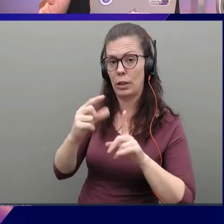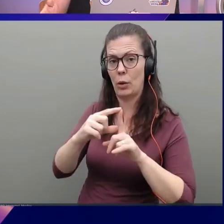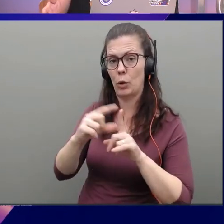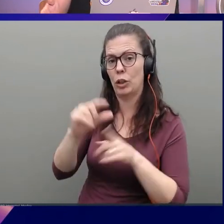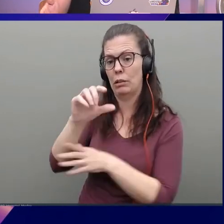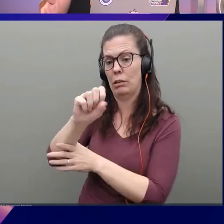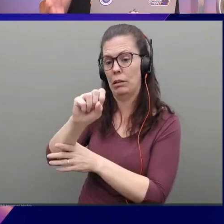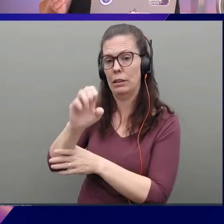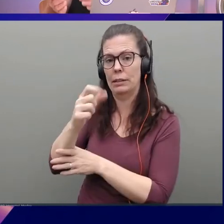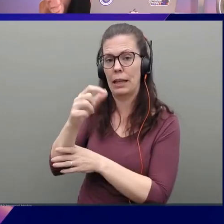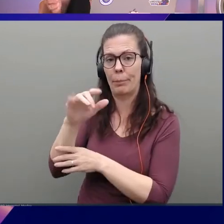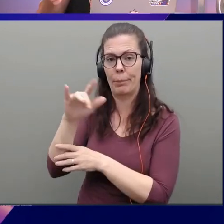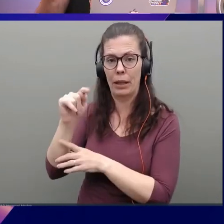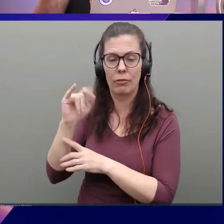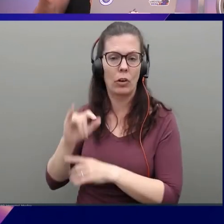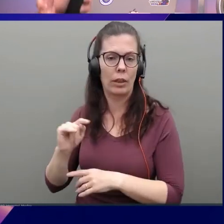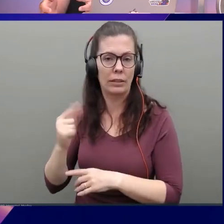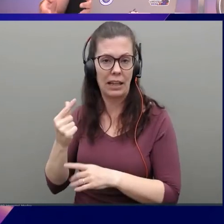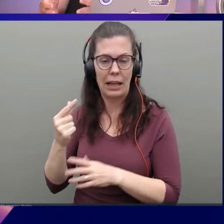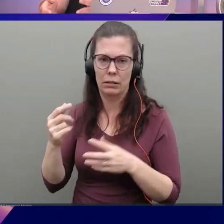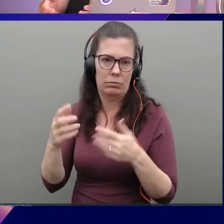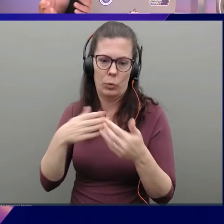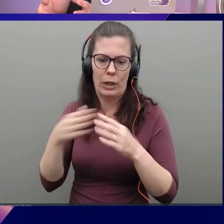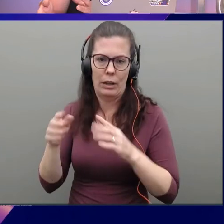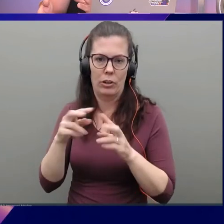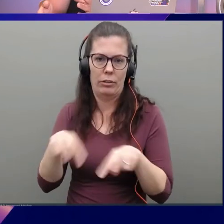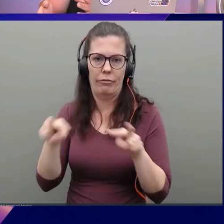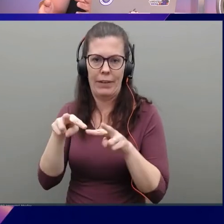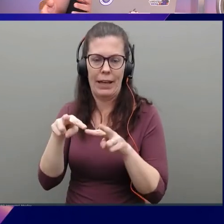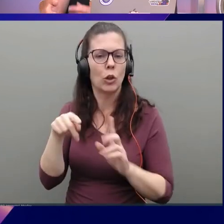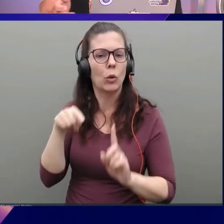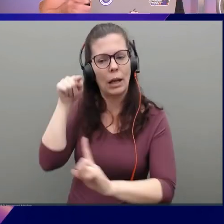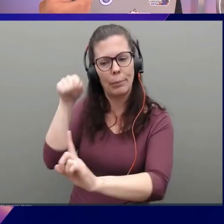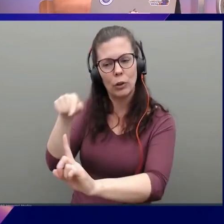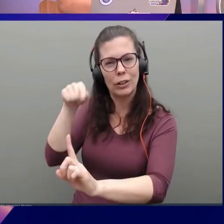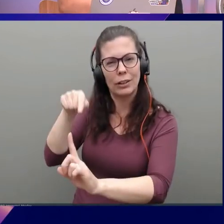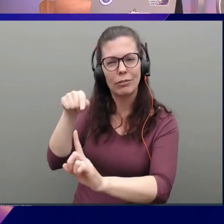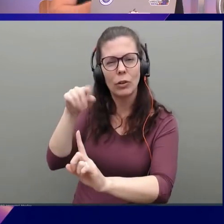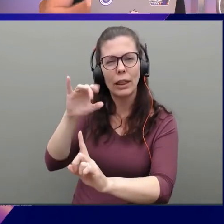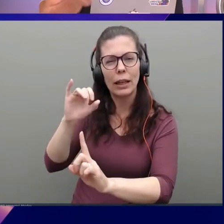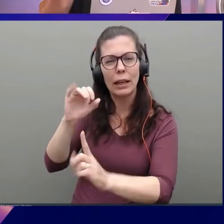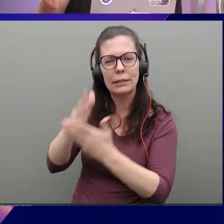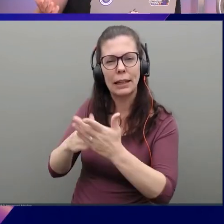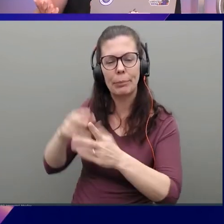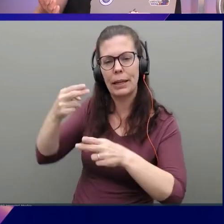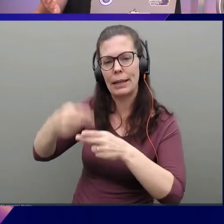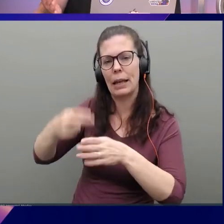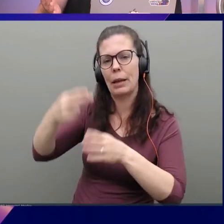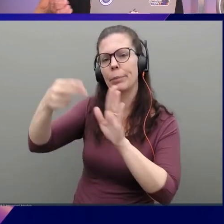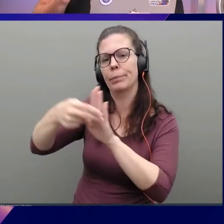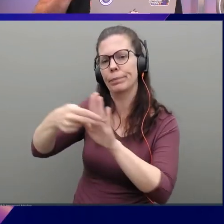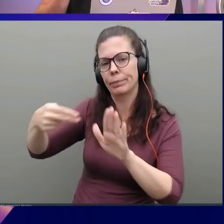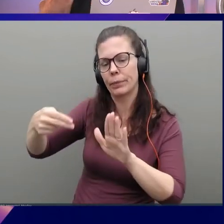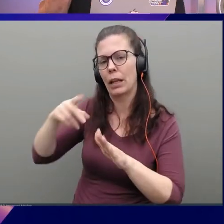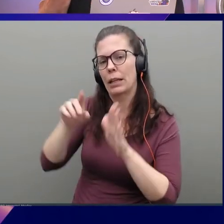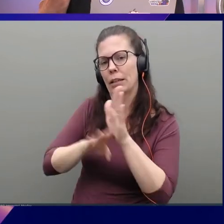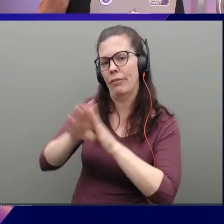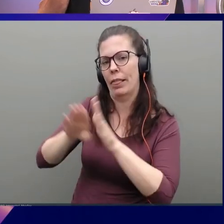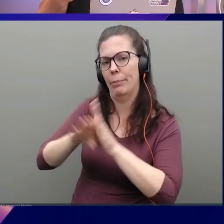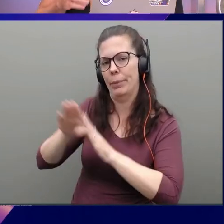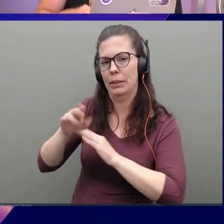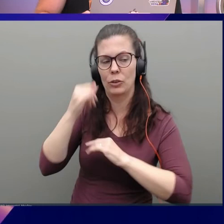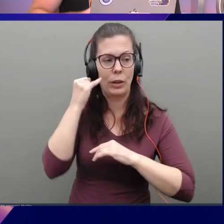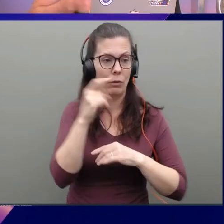whatever the value is, I'm going to look for a segment name called development. So, this way, if I have 100 segments, I only need one rule.